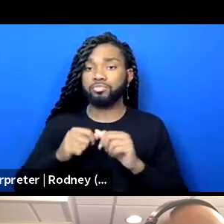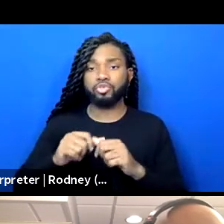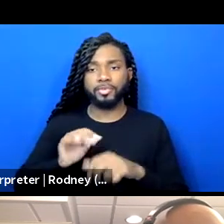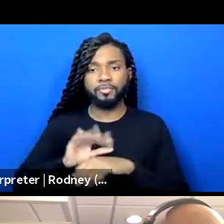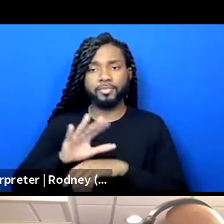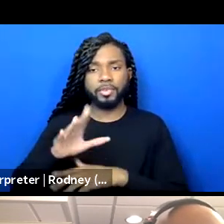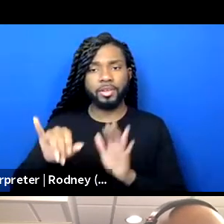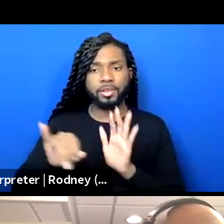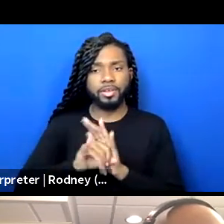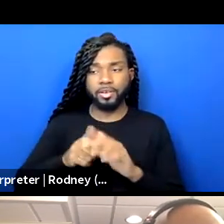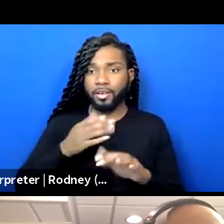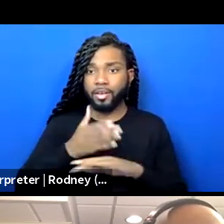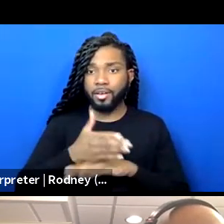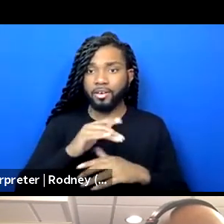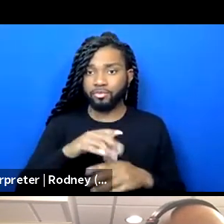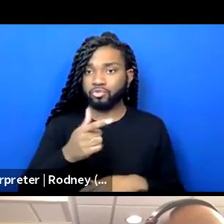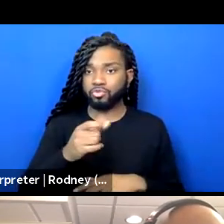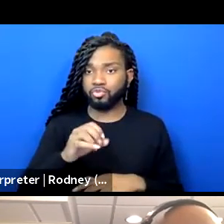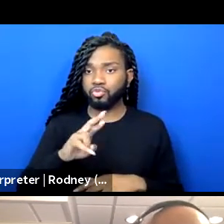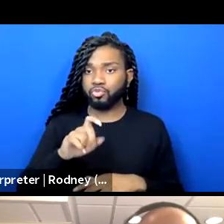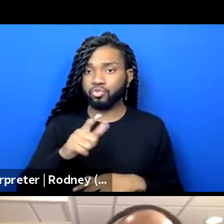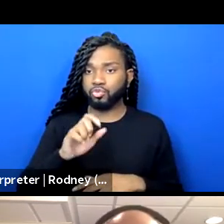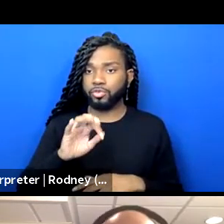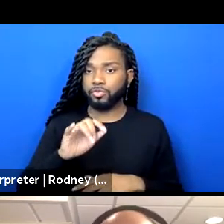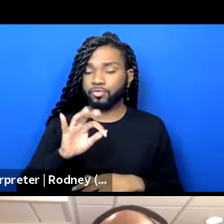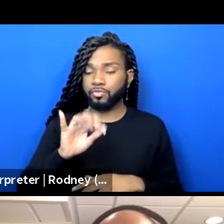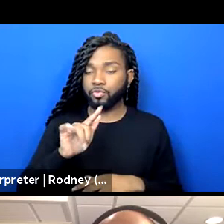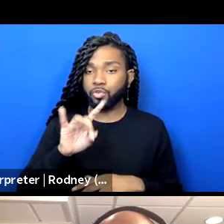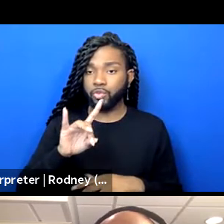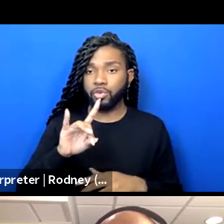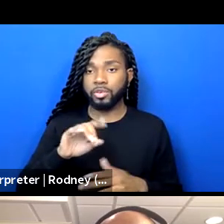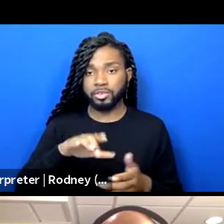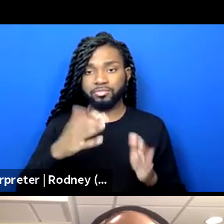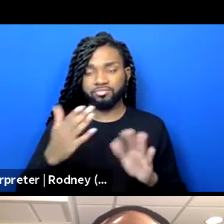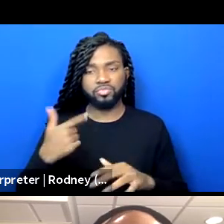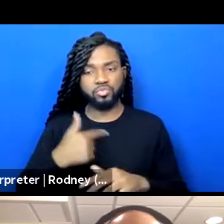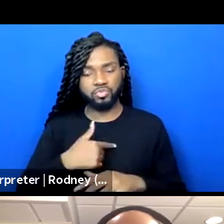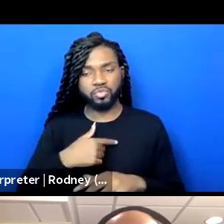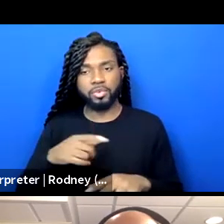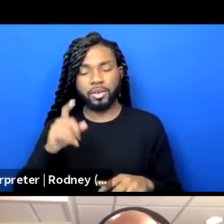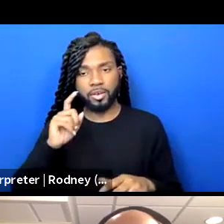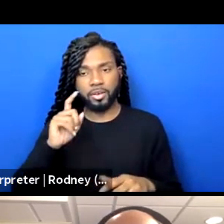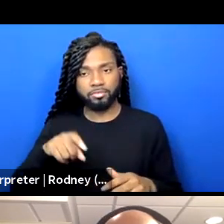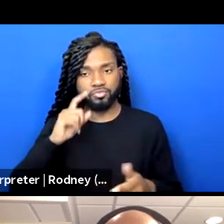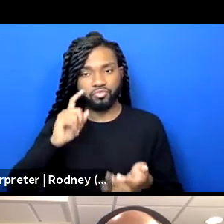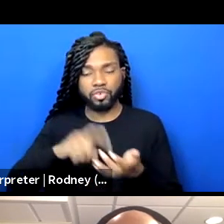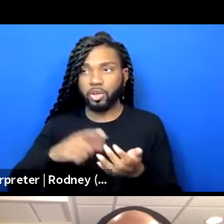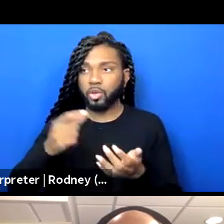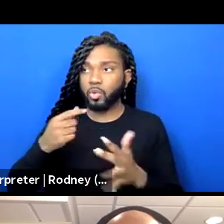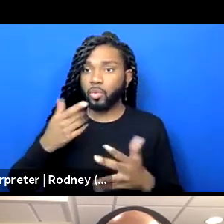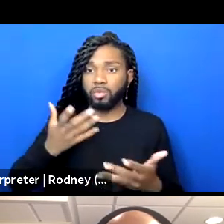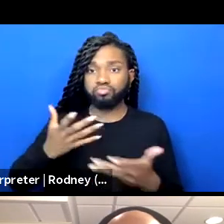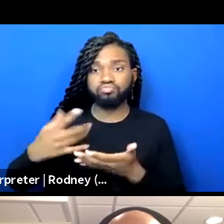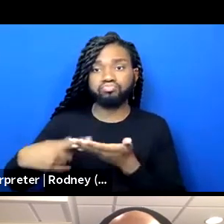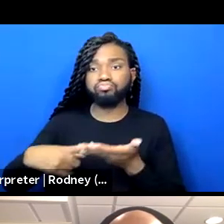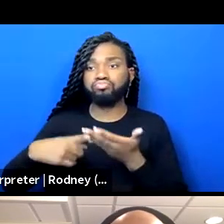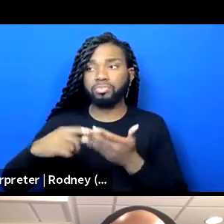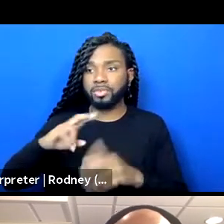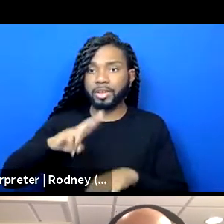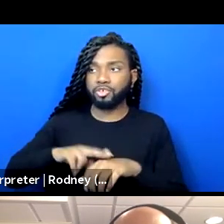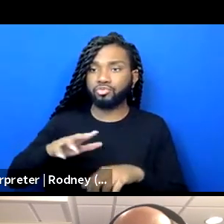the wake of the brutal murder of George Floyd, we reflect on what engaging in a national conversation really looks like for us.